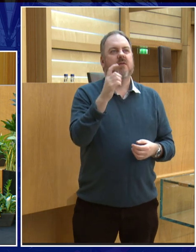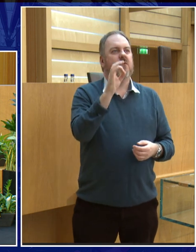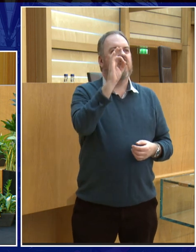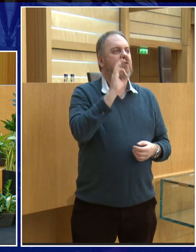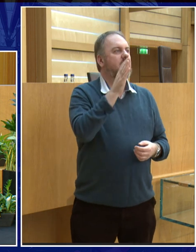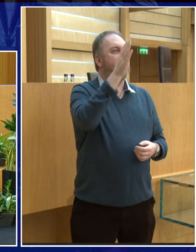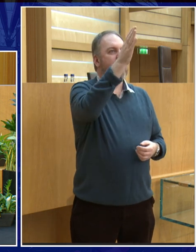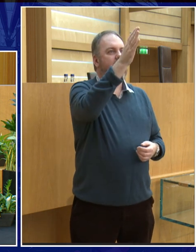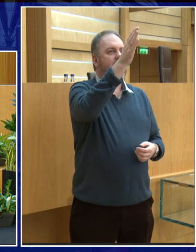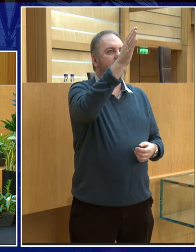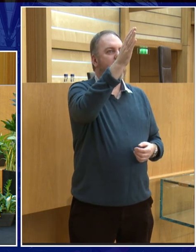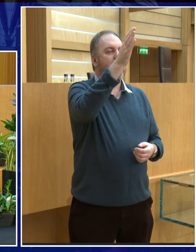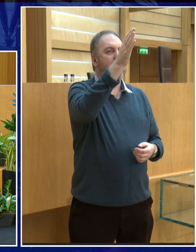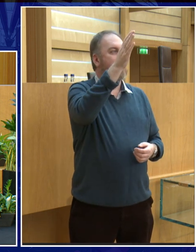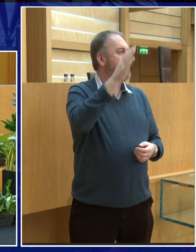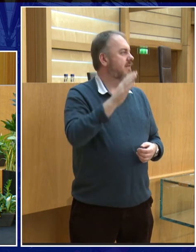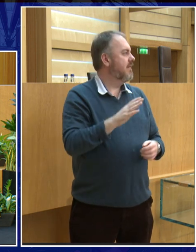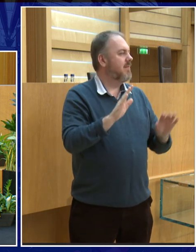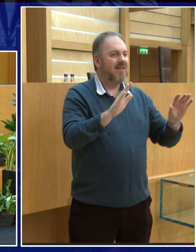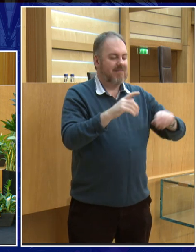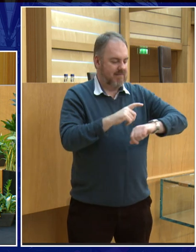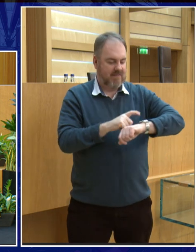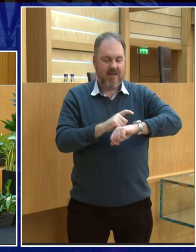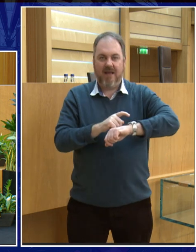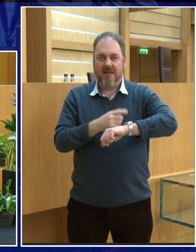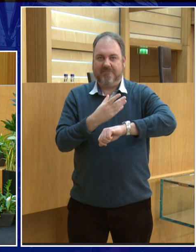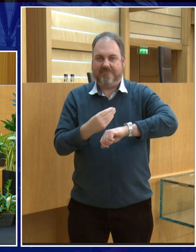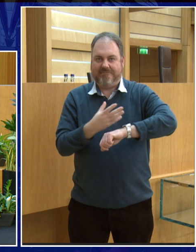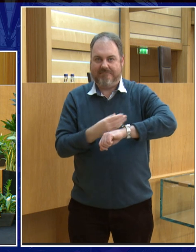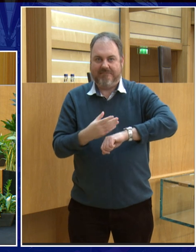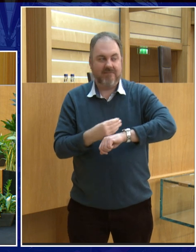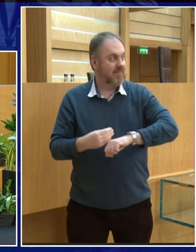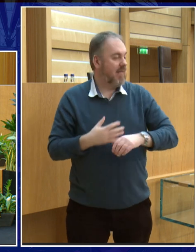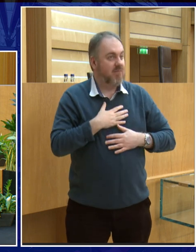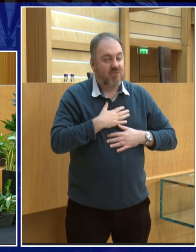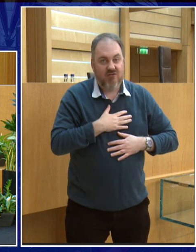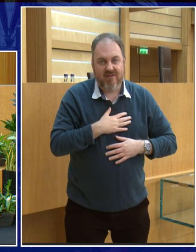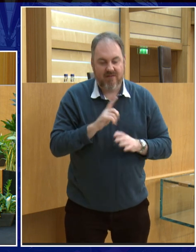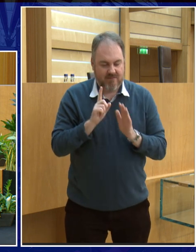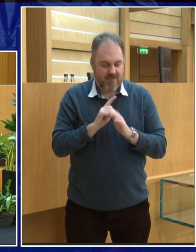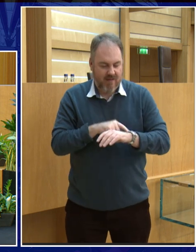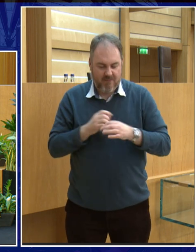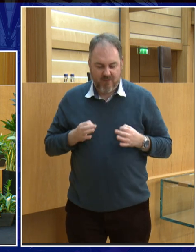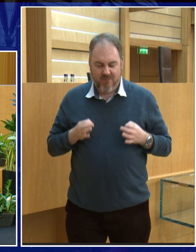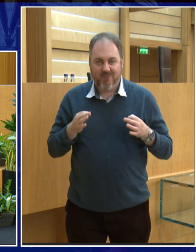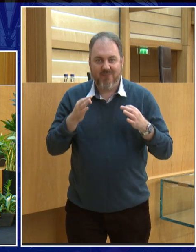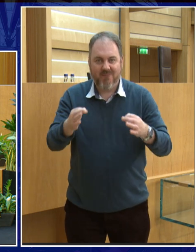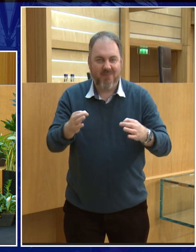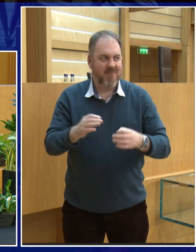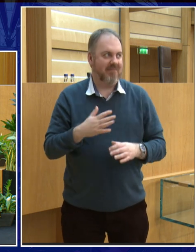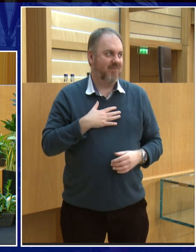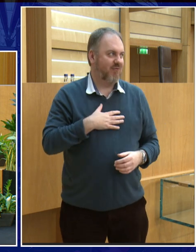be... Oh, yes, and this one. Where's the one? I don't want to keep you too long, but I want to... Gosh, we have gone over. I'm so sorry. You've No, it's yourself.